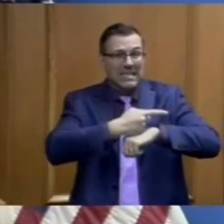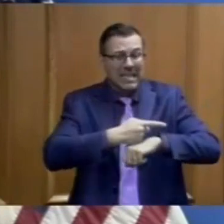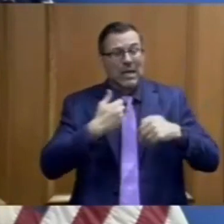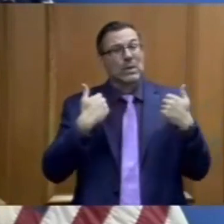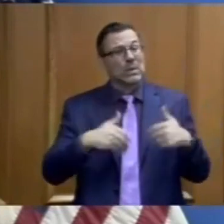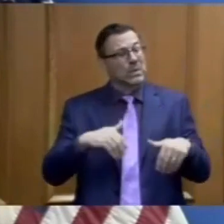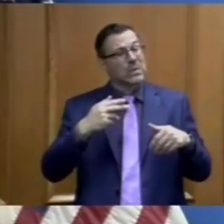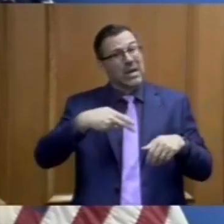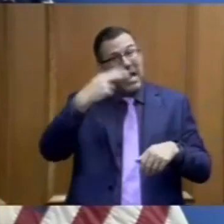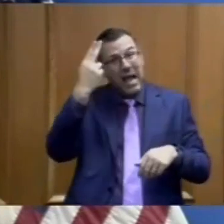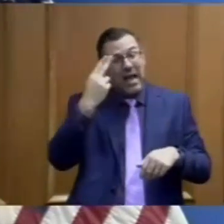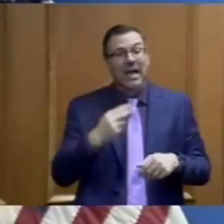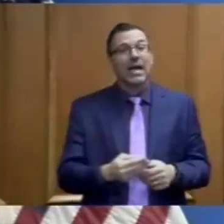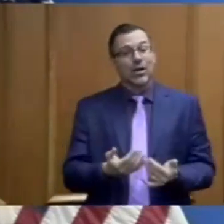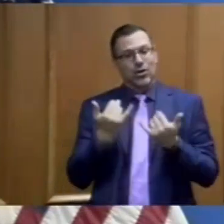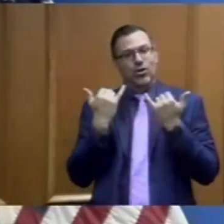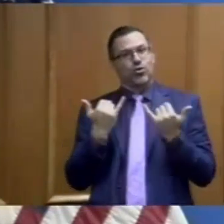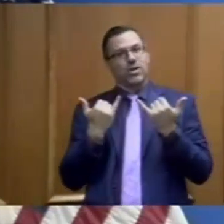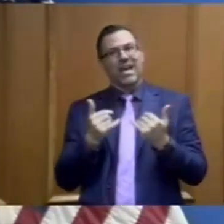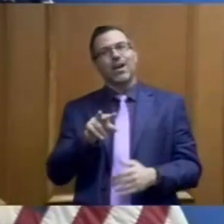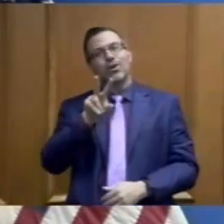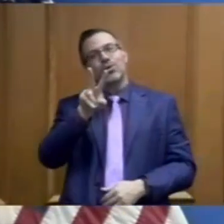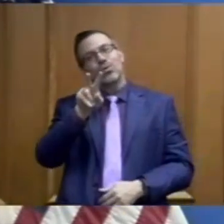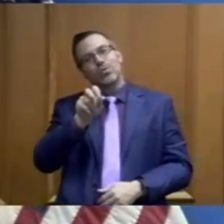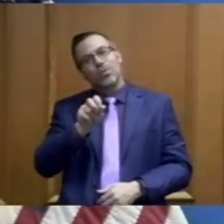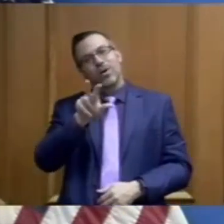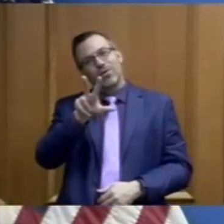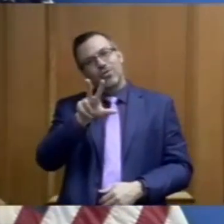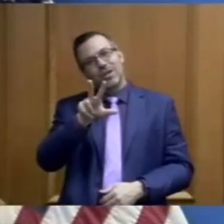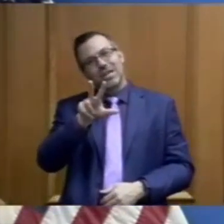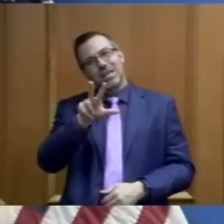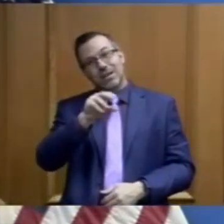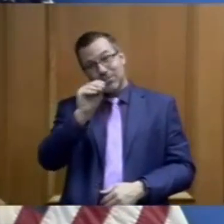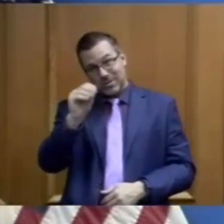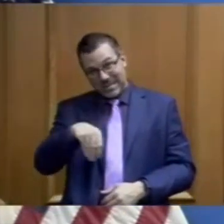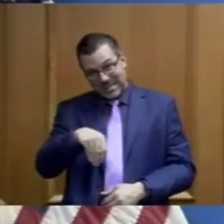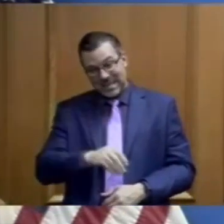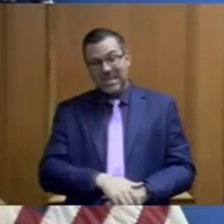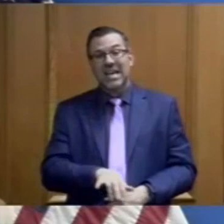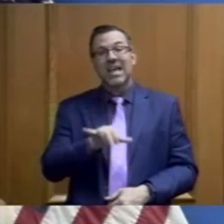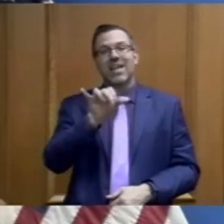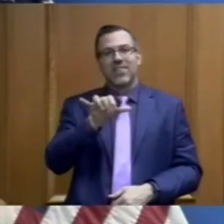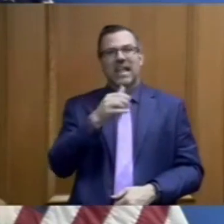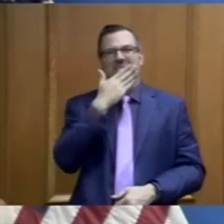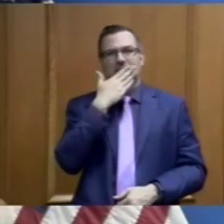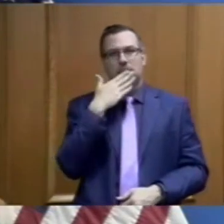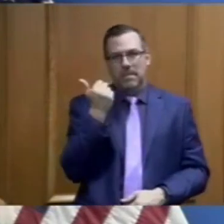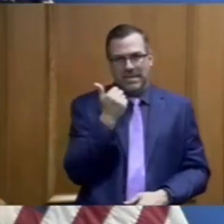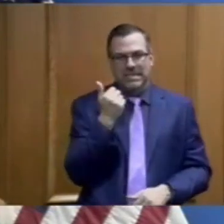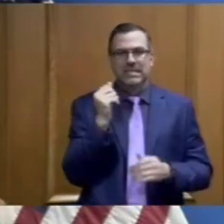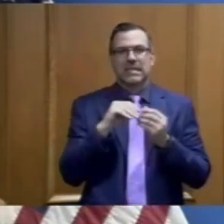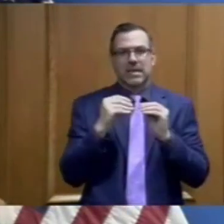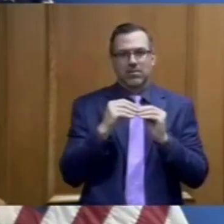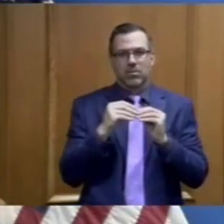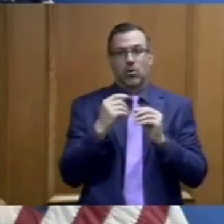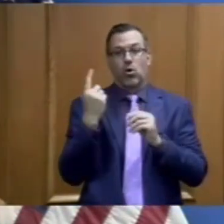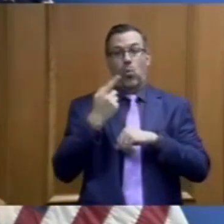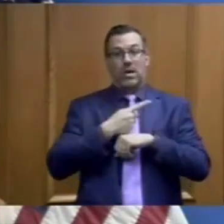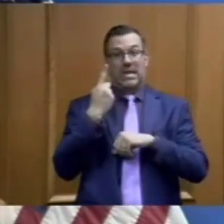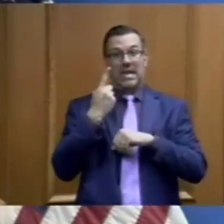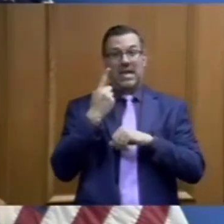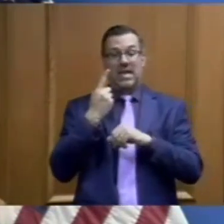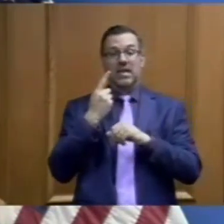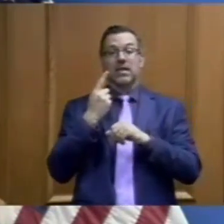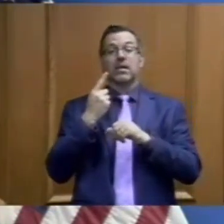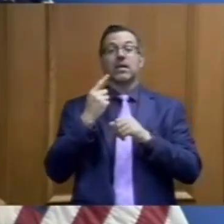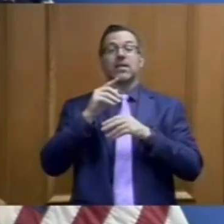is that today it was 2.3 percent, which is the lowest day-over-day increase that we've had since we started measuring